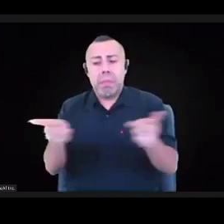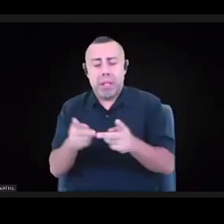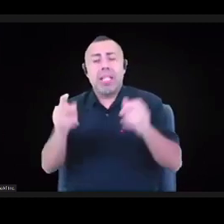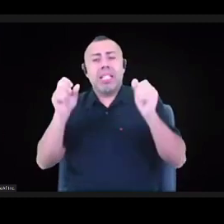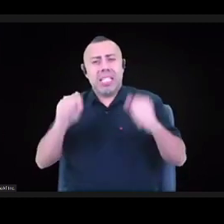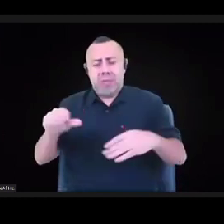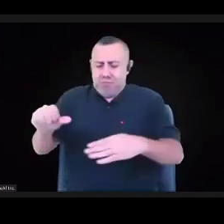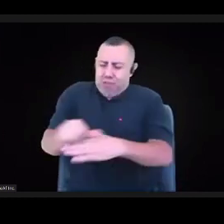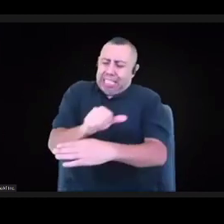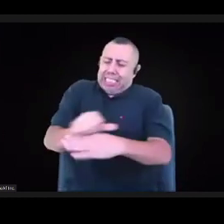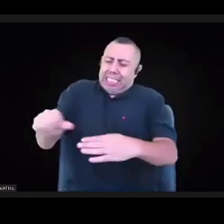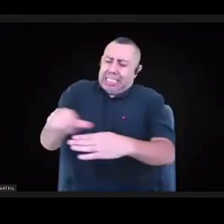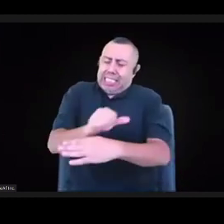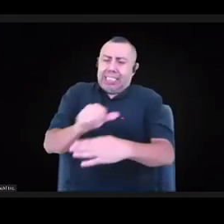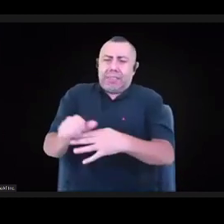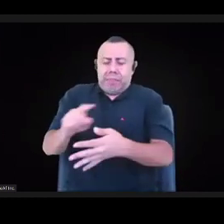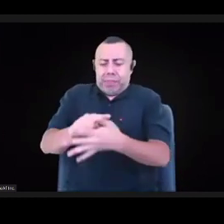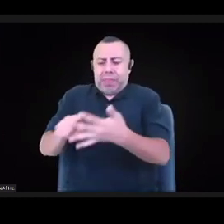So here are four principles.